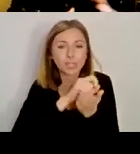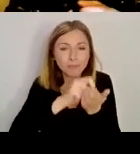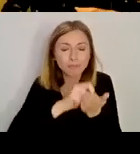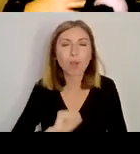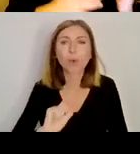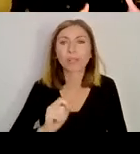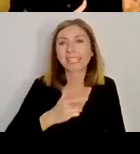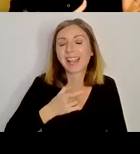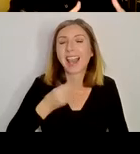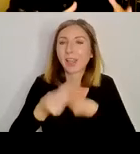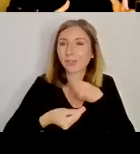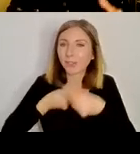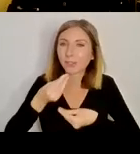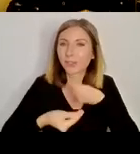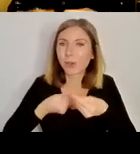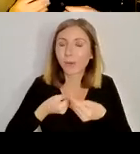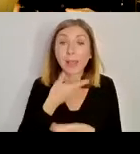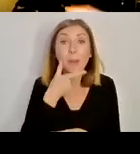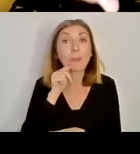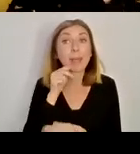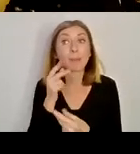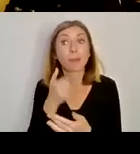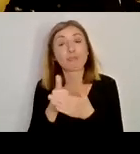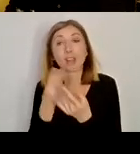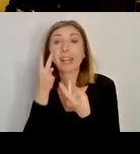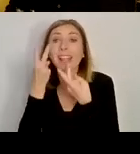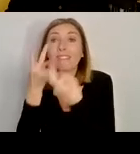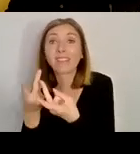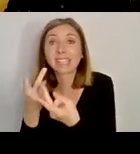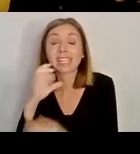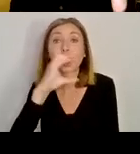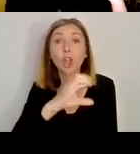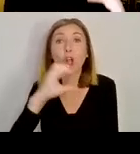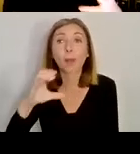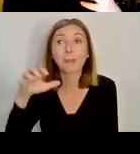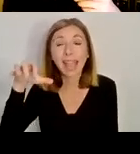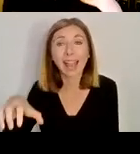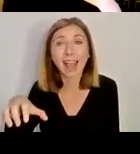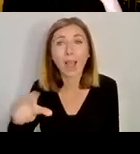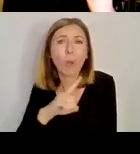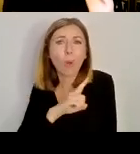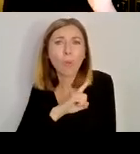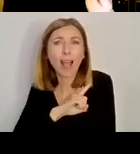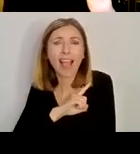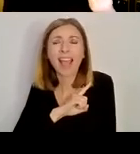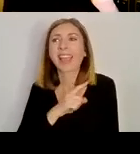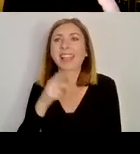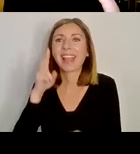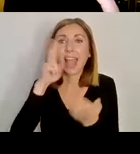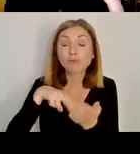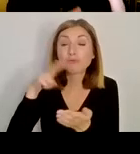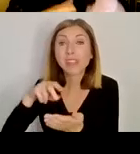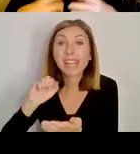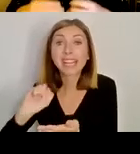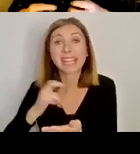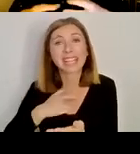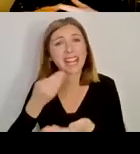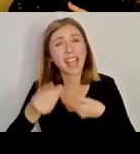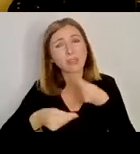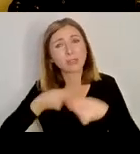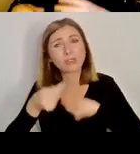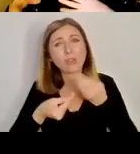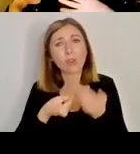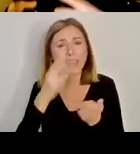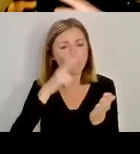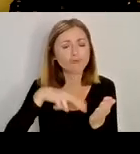people go to Columbo Killa and to that life of Columbo Killa again and again, because it has that it has that greater sense